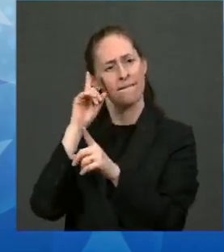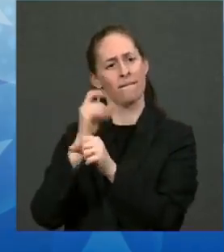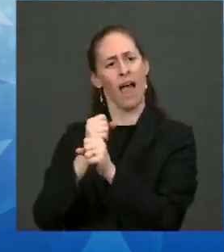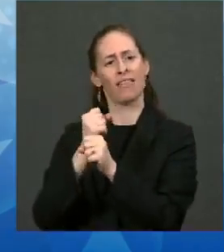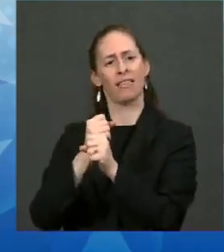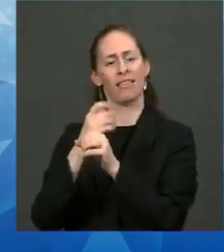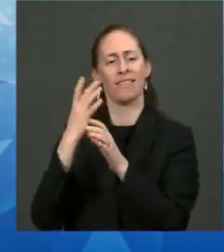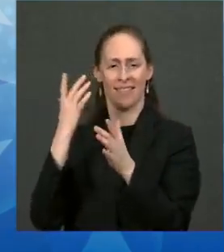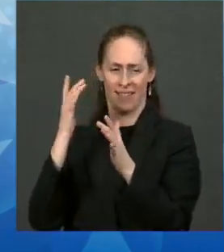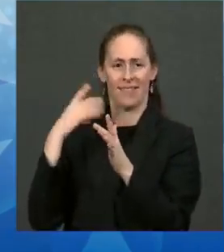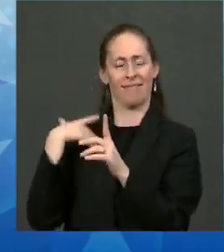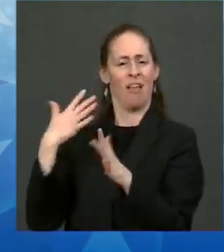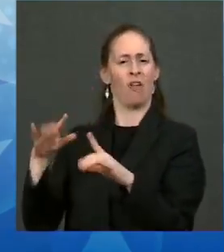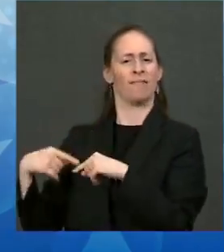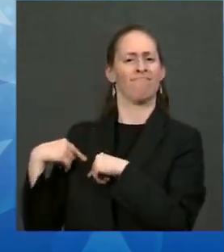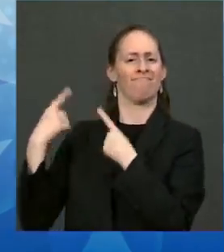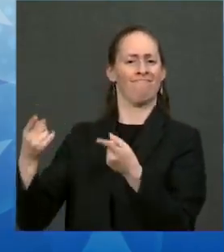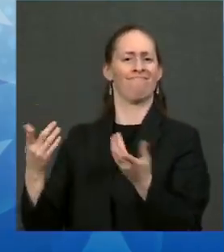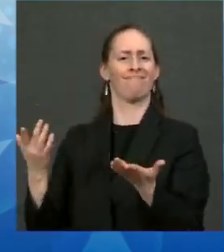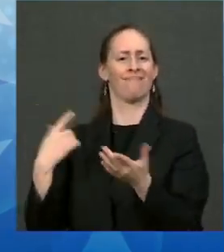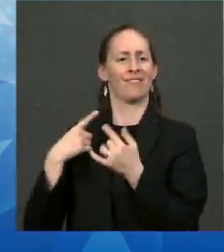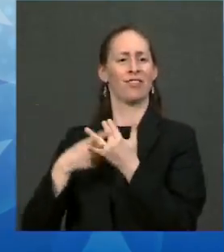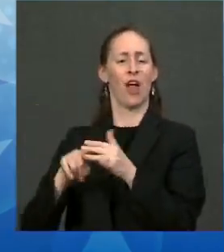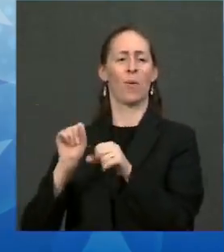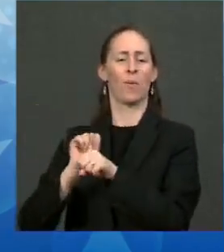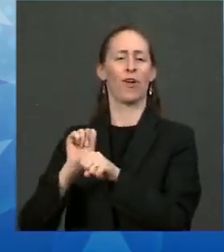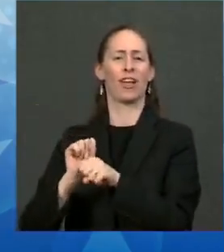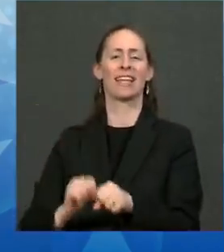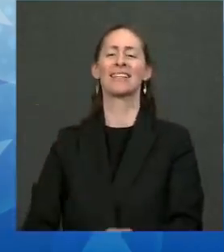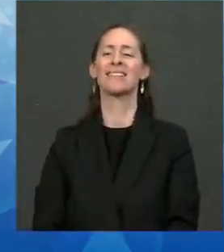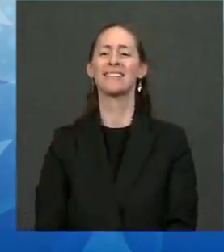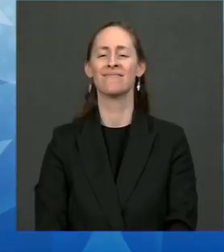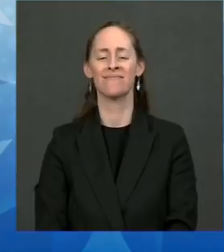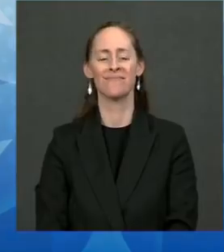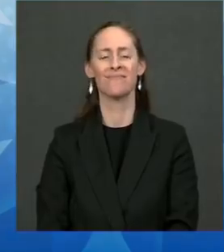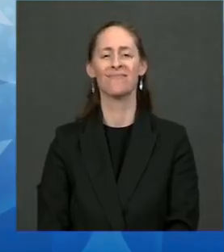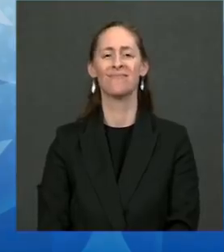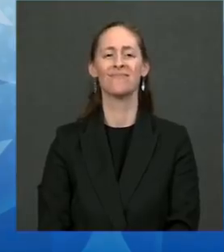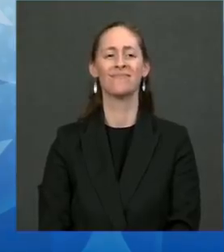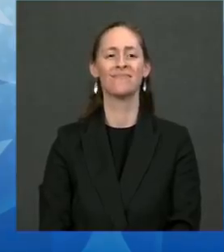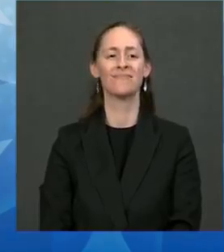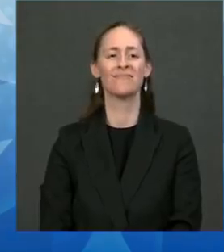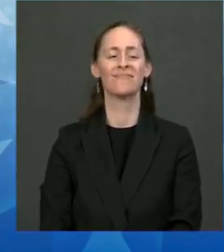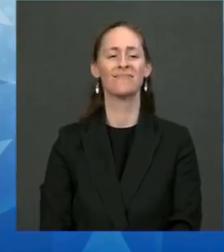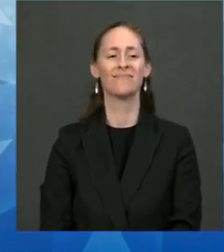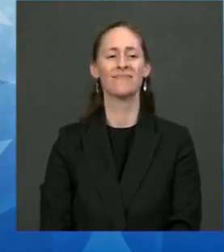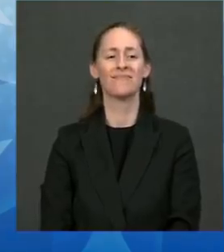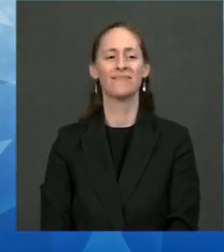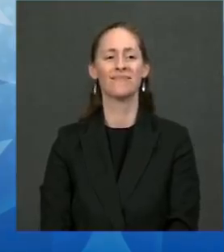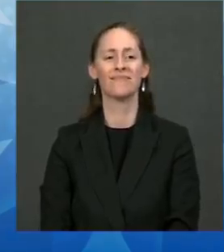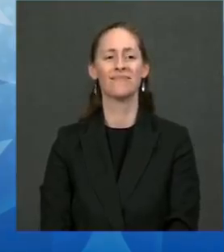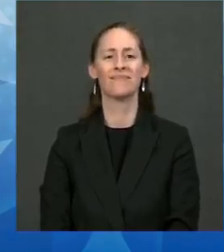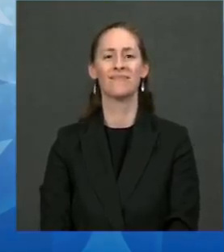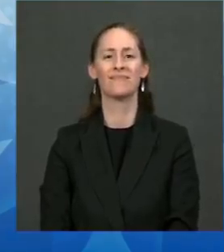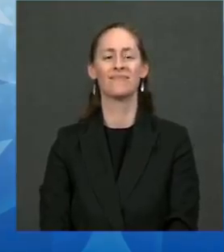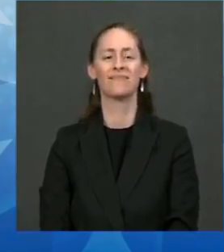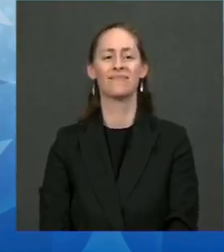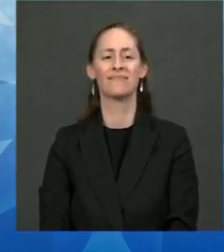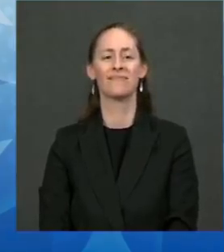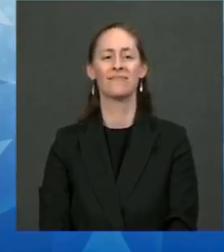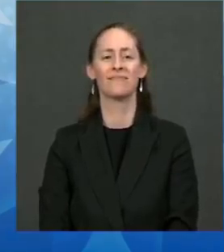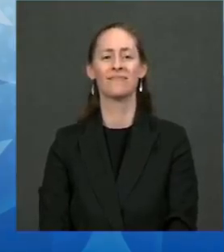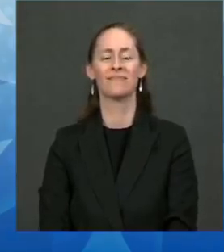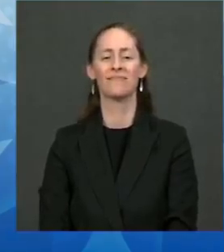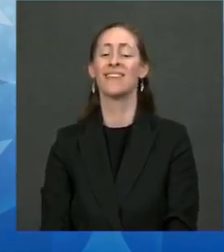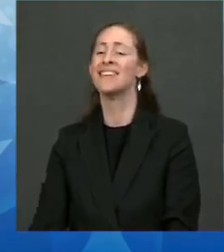President Xi about? What are you going to talk to you hoping to lower the temperature with China? Do you think you can lower the temperature with China tonight?